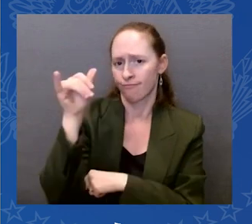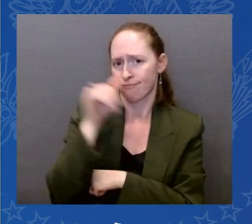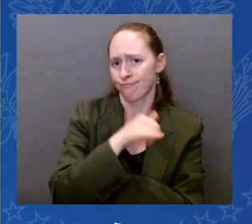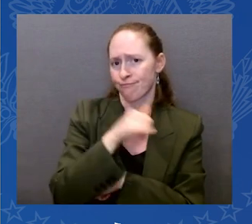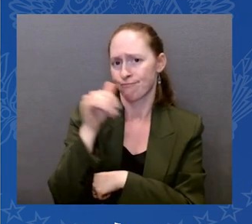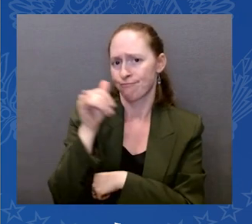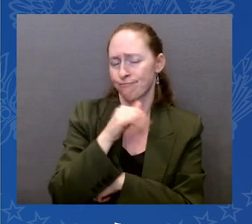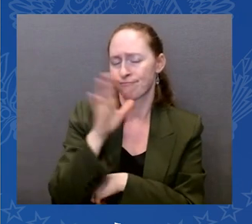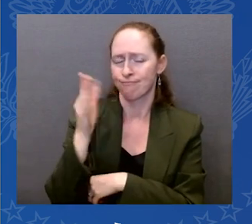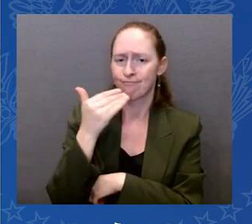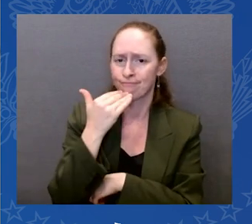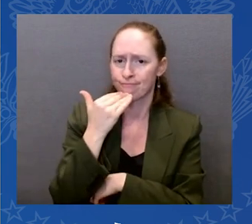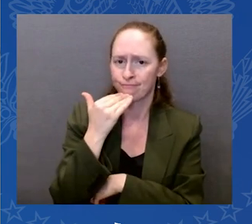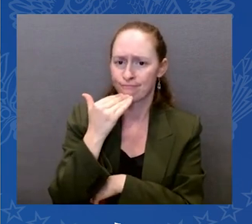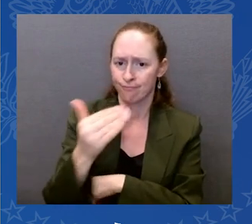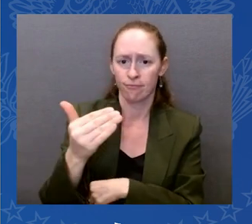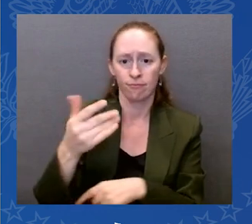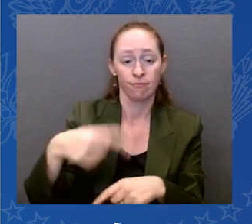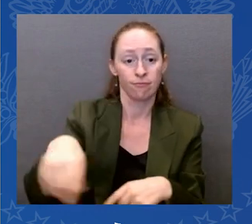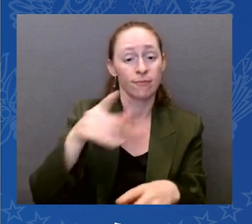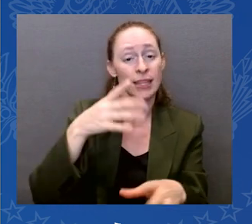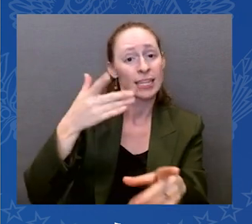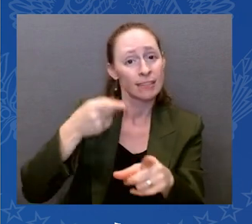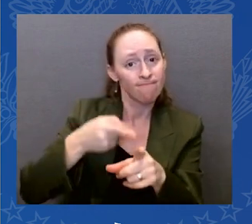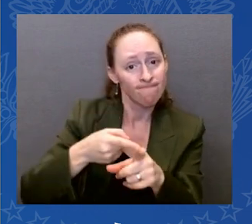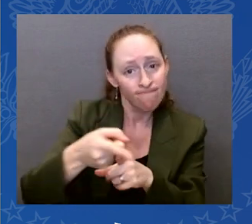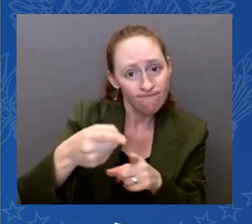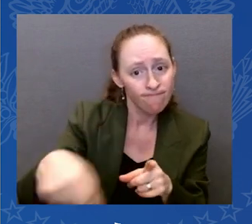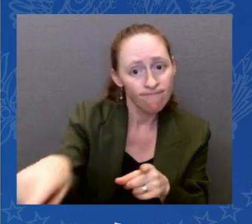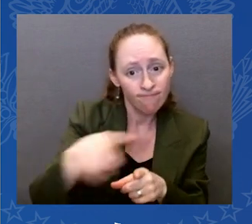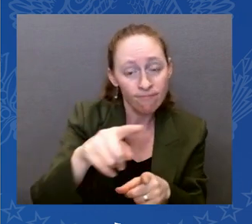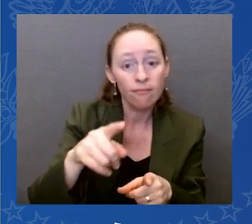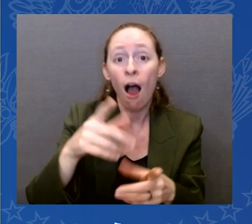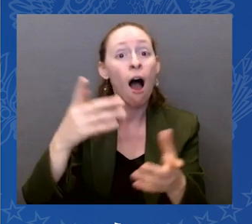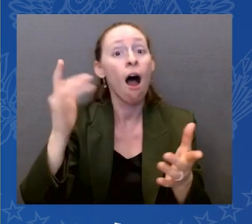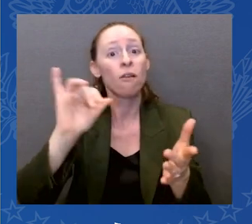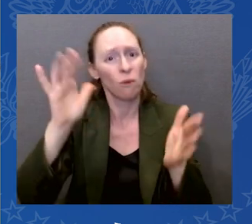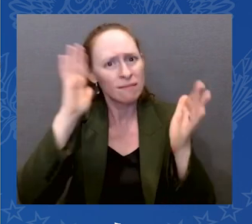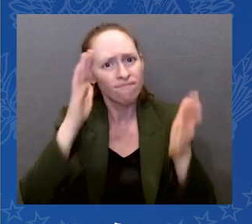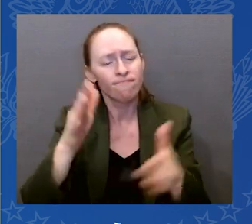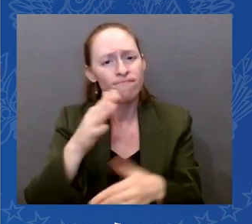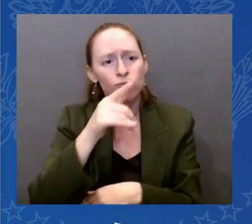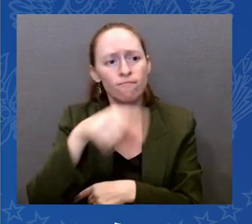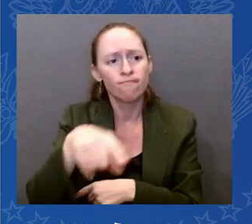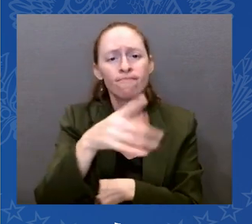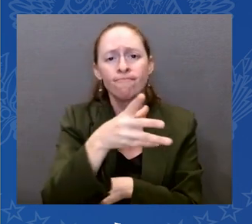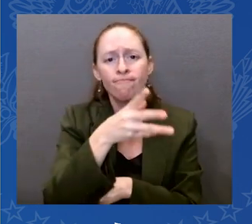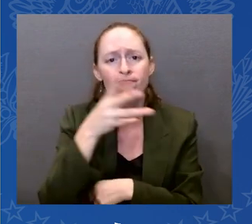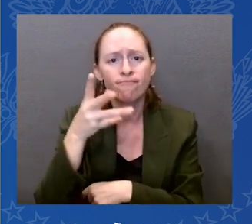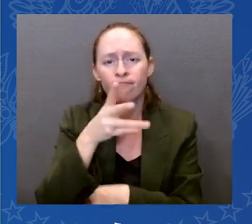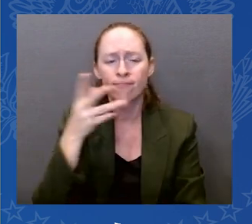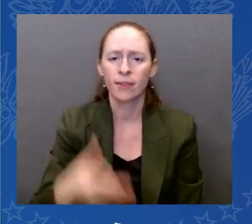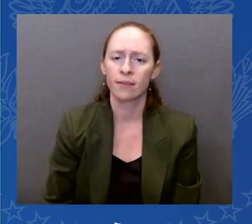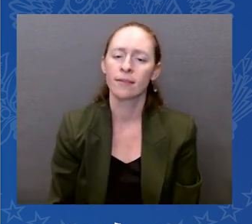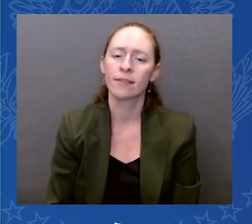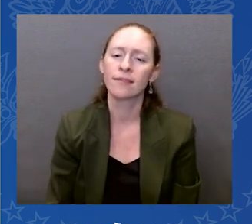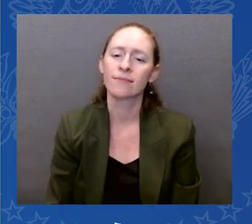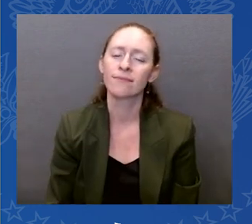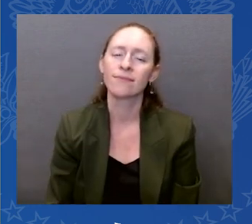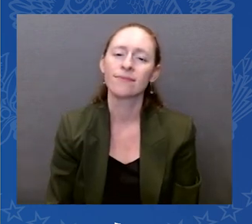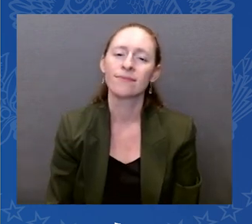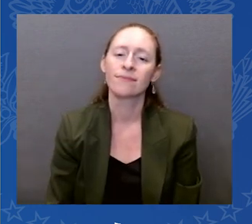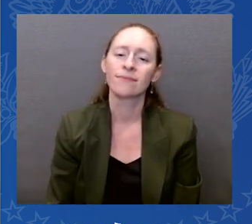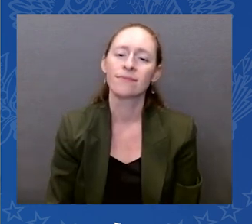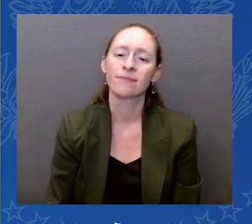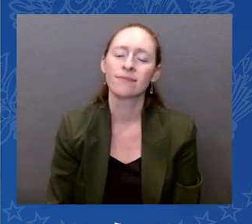could only assume that the man with the bust of Cesar Chavez in the Oval Office would be inclined to support the efforts